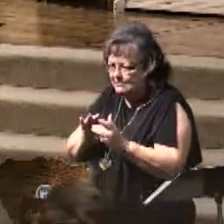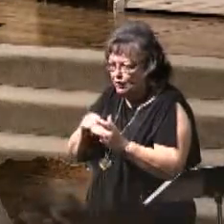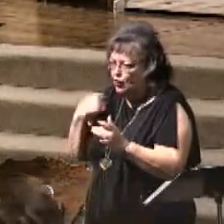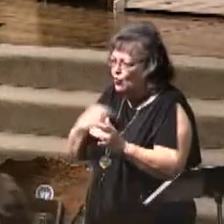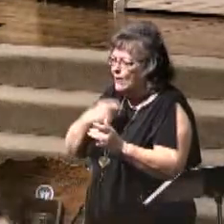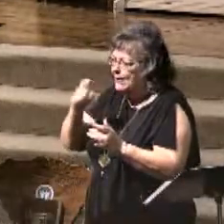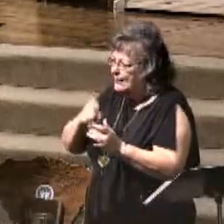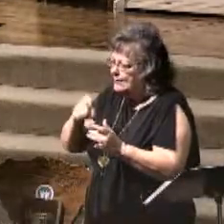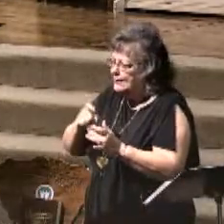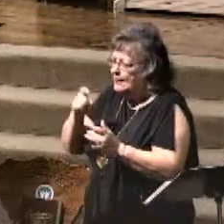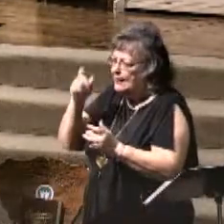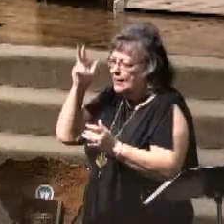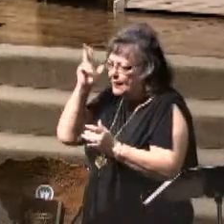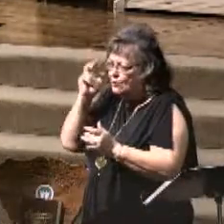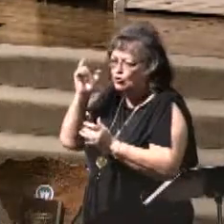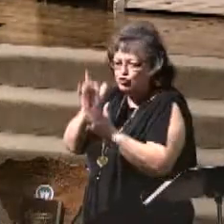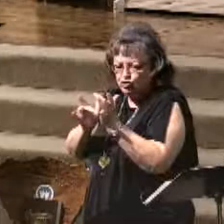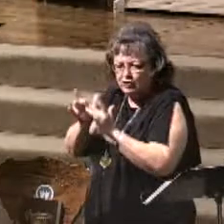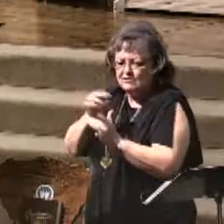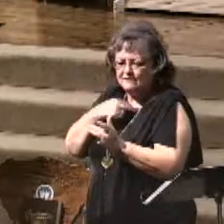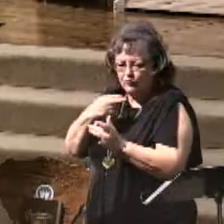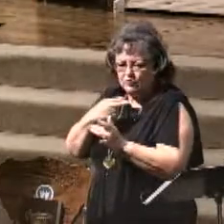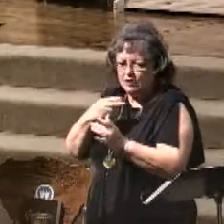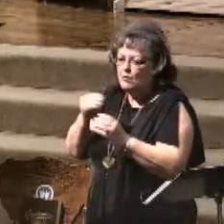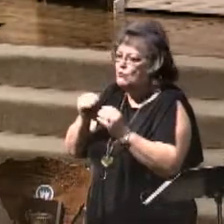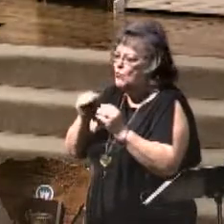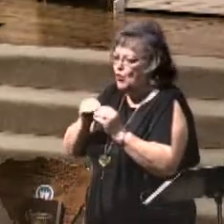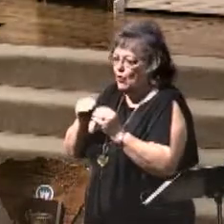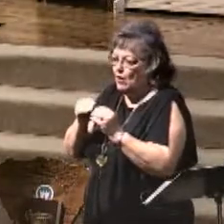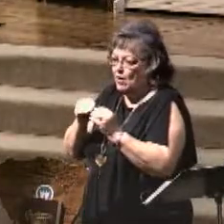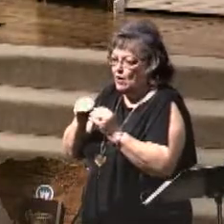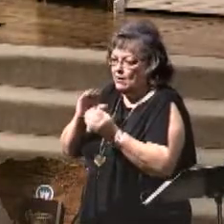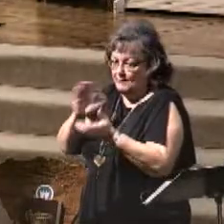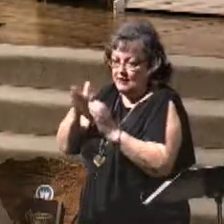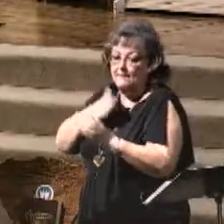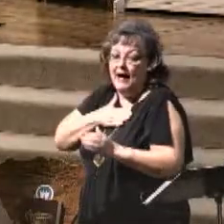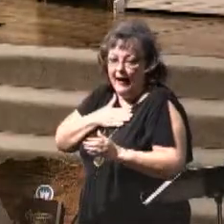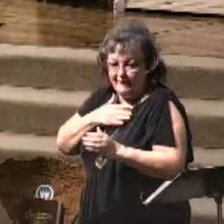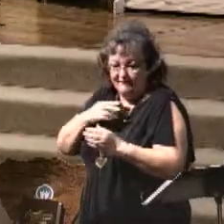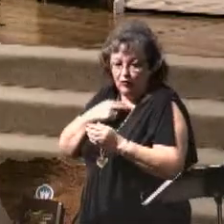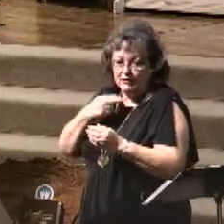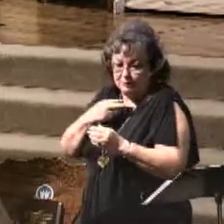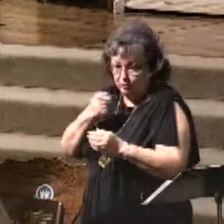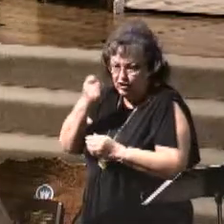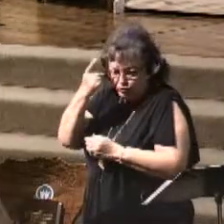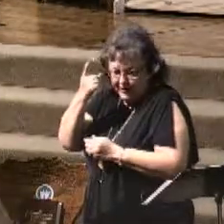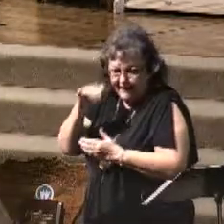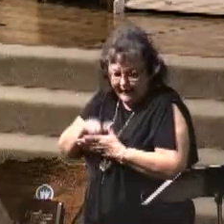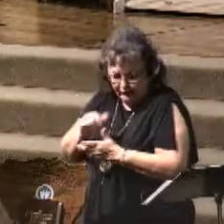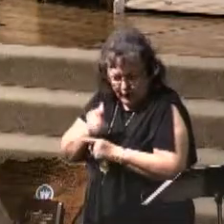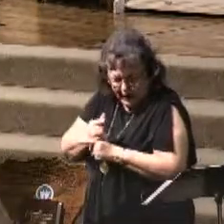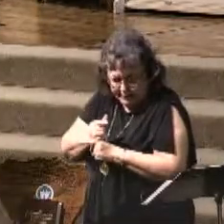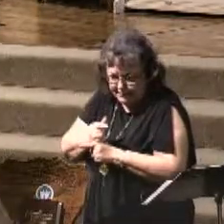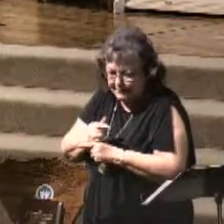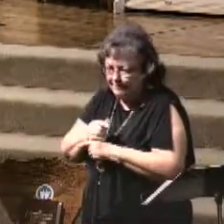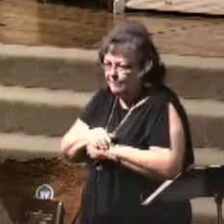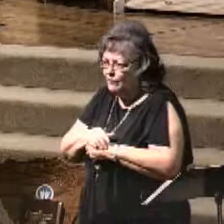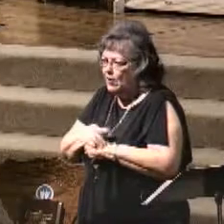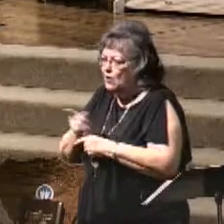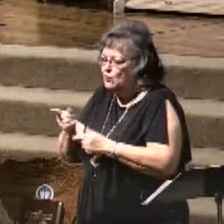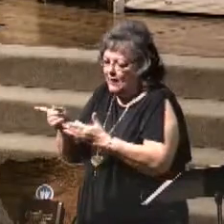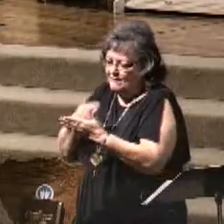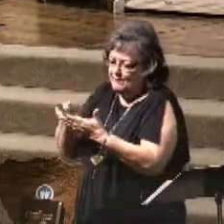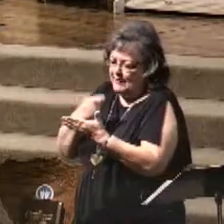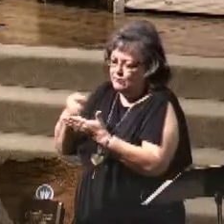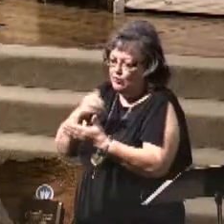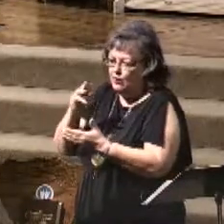need to hear His voice more than you need to hear my voice. That's an understood thing, right? And so, if you want to flip back to